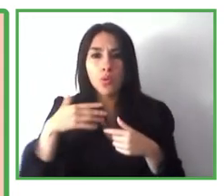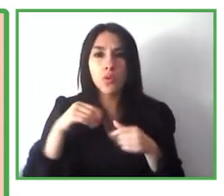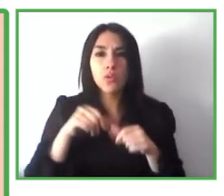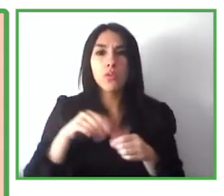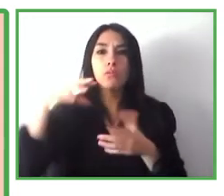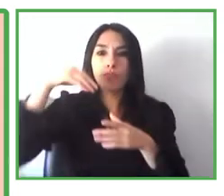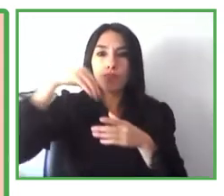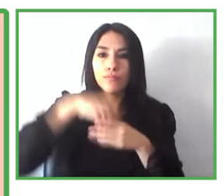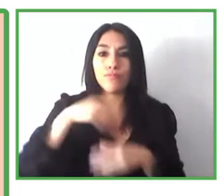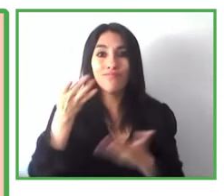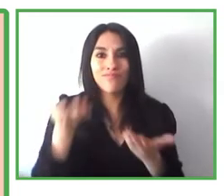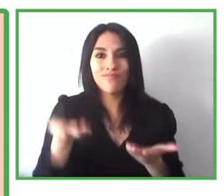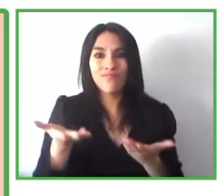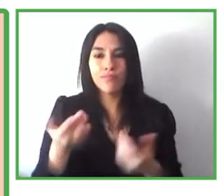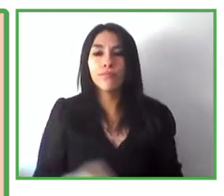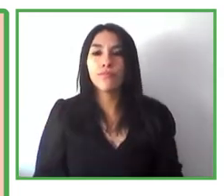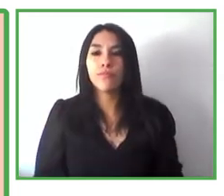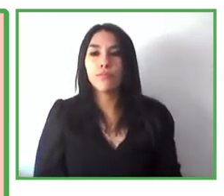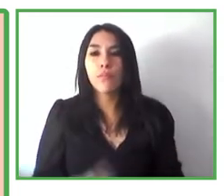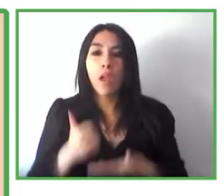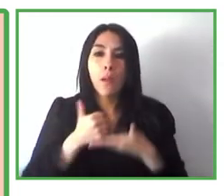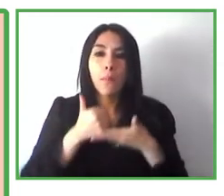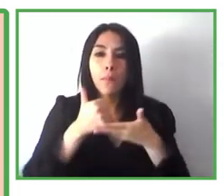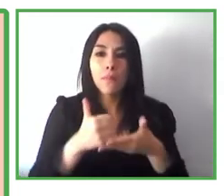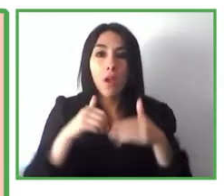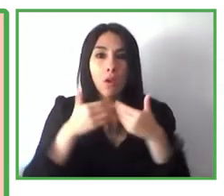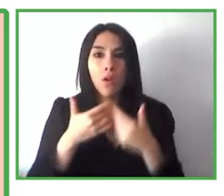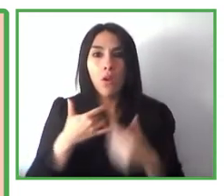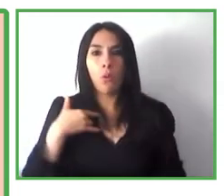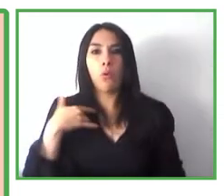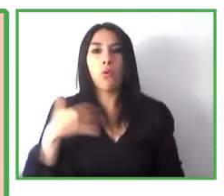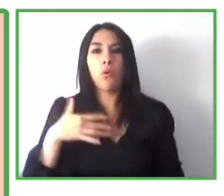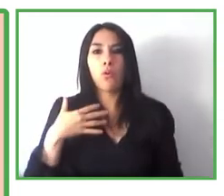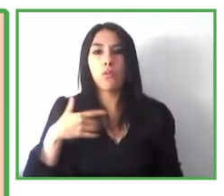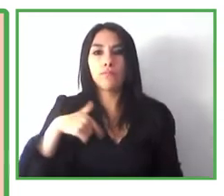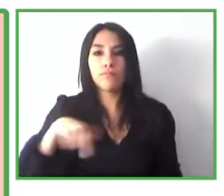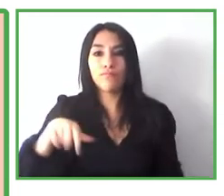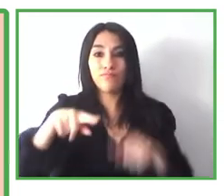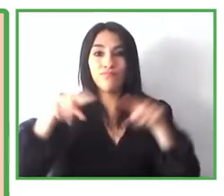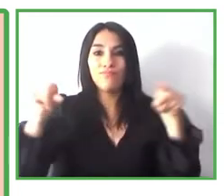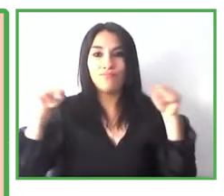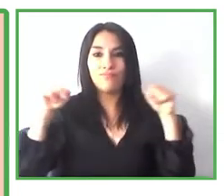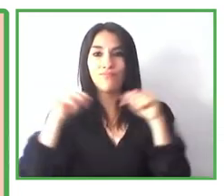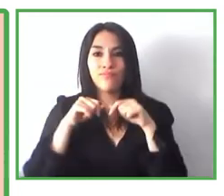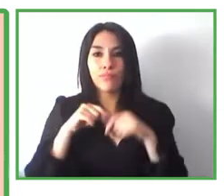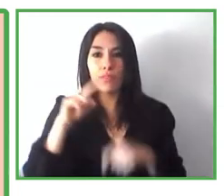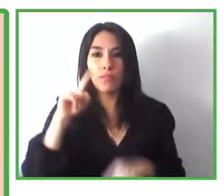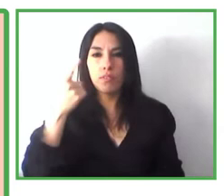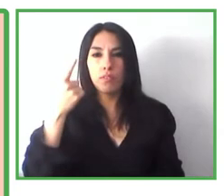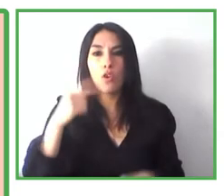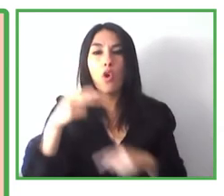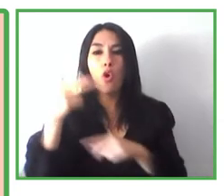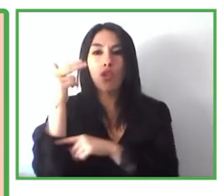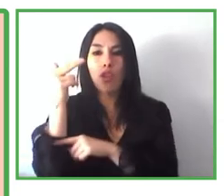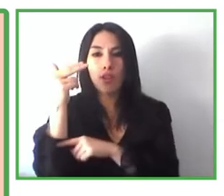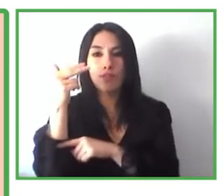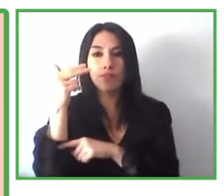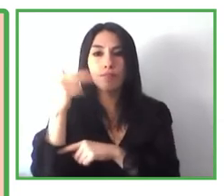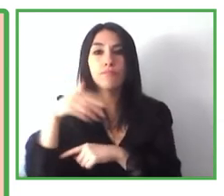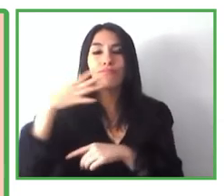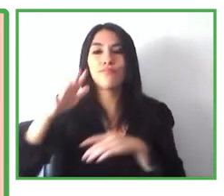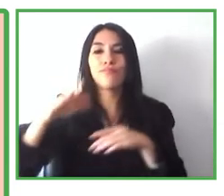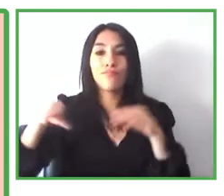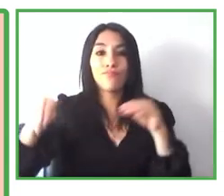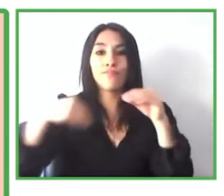So the concept rooms serve as inspiration, mainly for the hotel